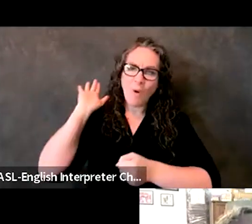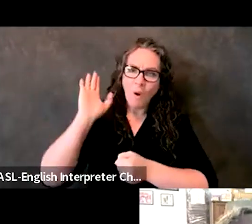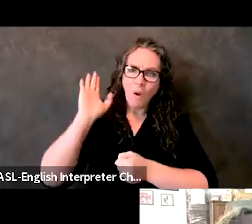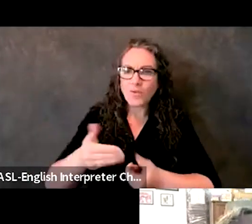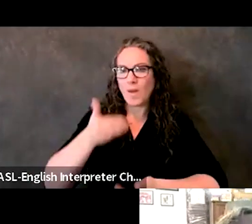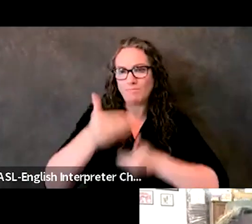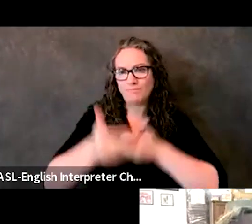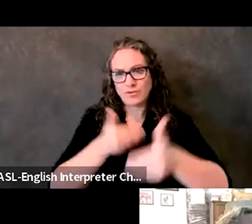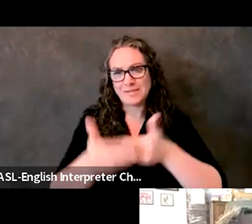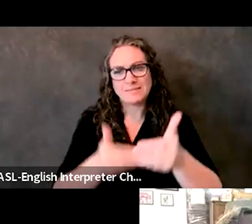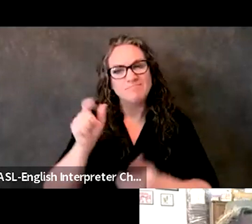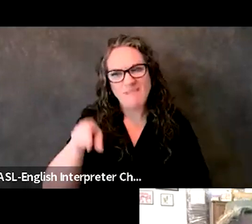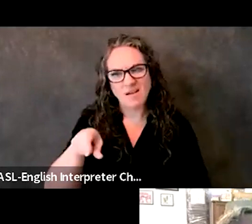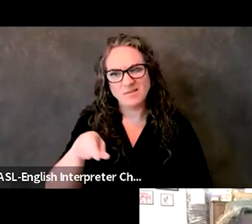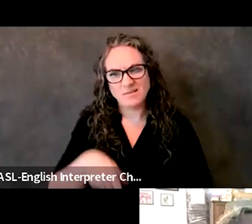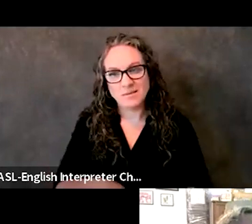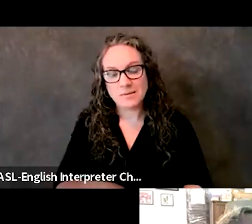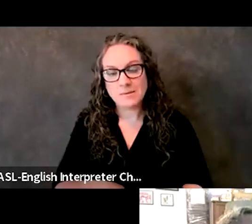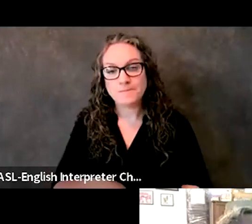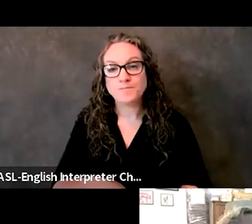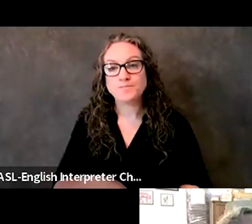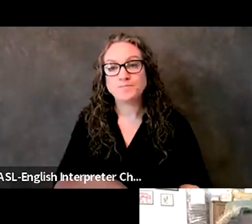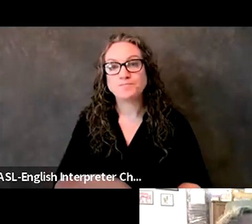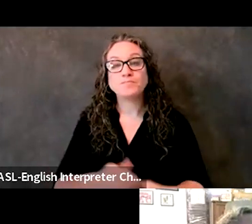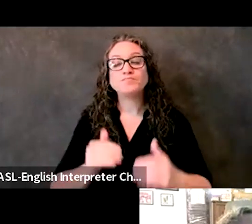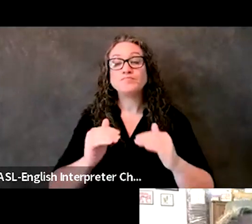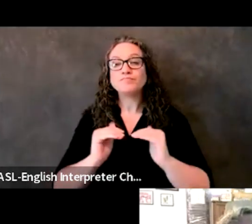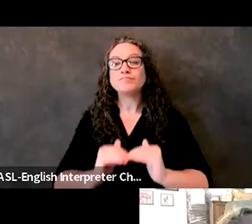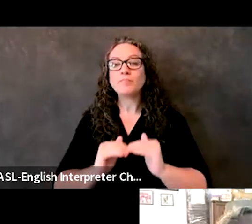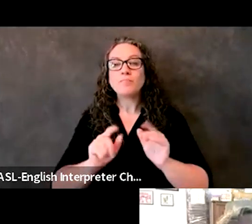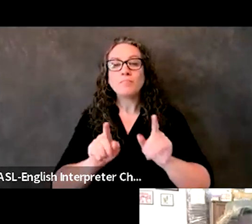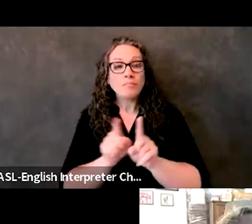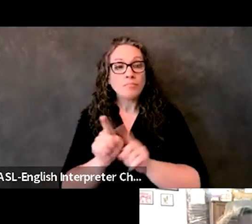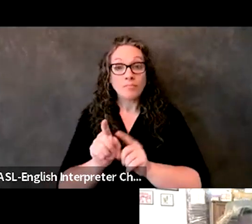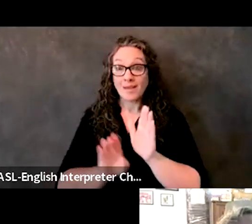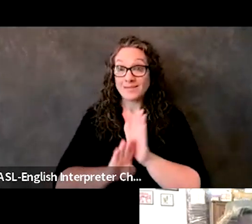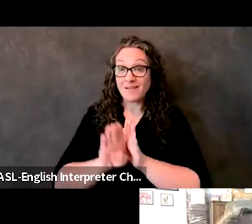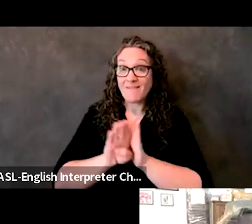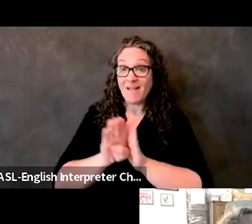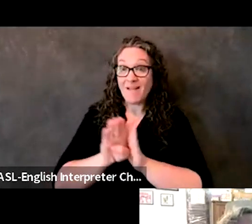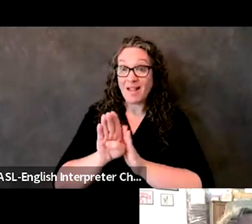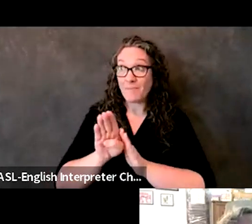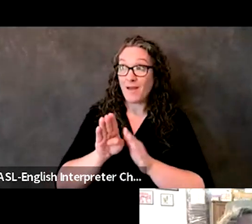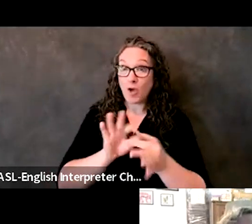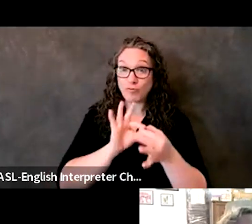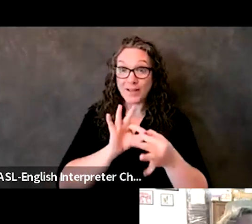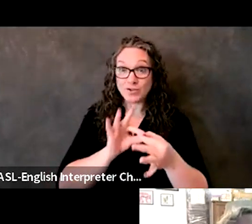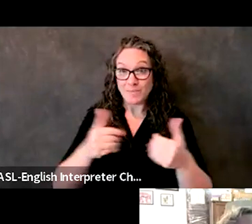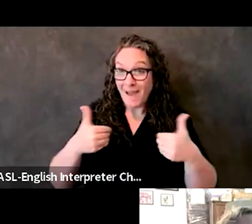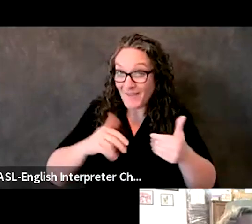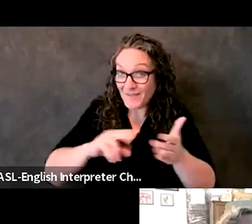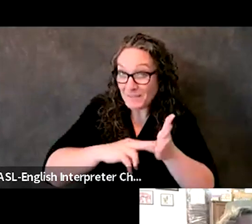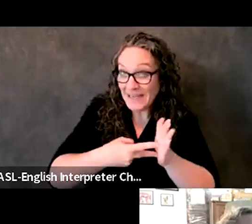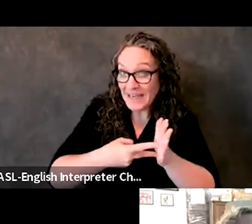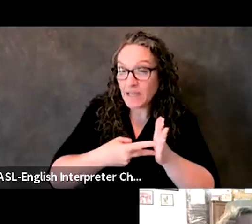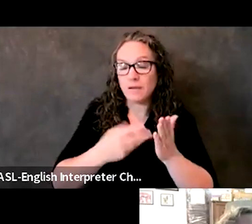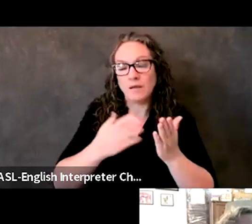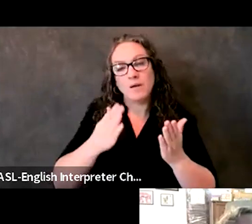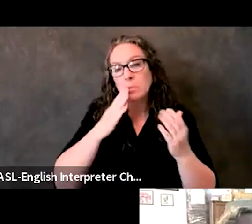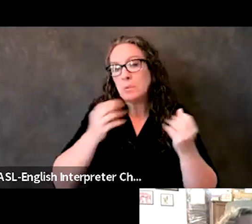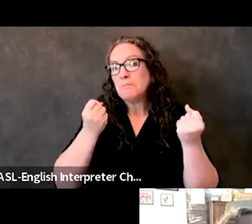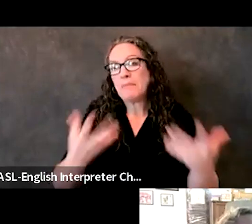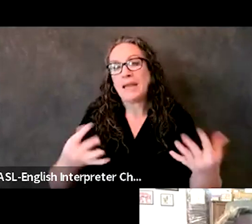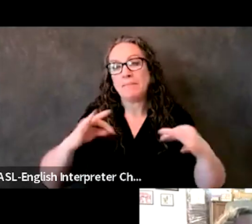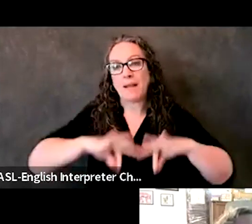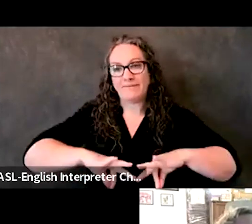Okay. Uh, building a meaningful relationship with your partners is going to go a long way. Uh, and you can do that in multiple ways. Go